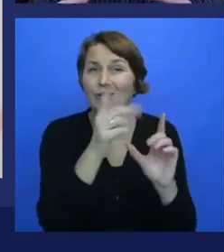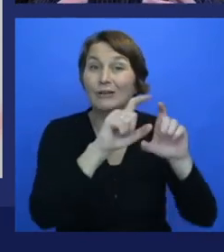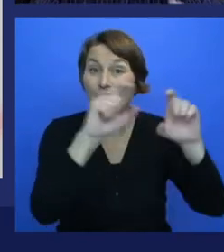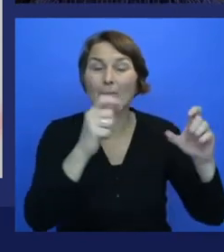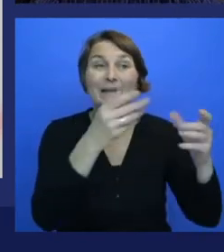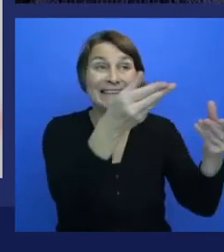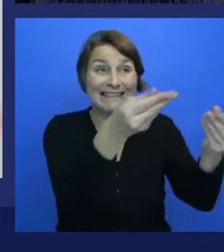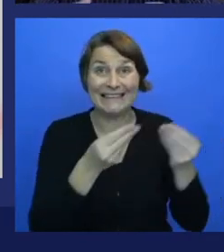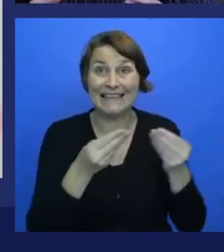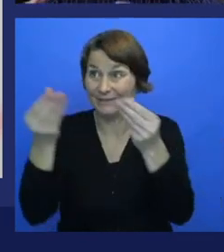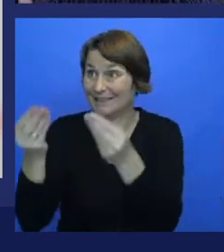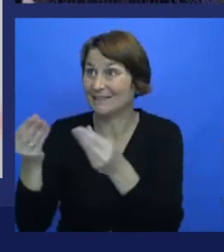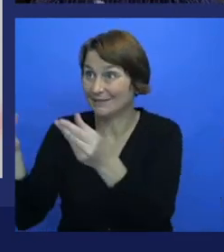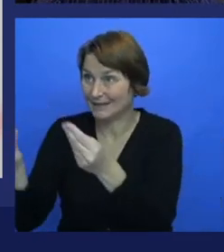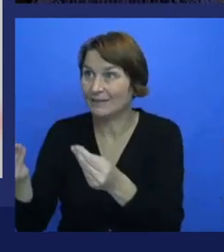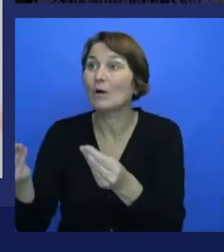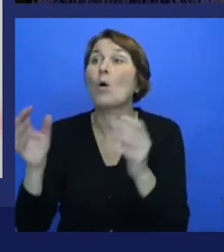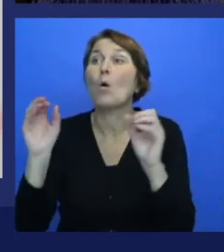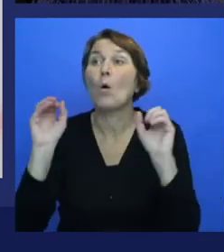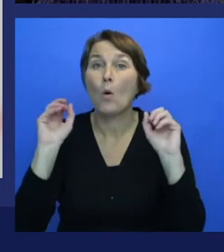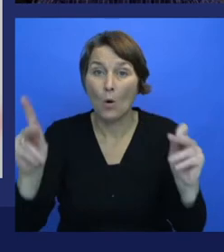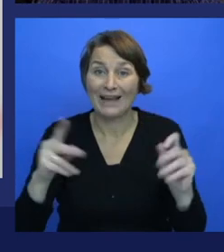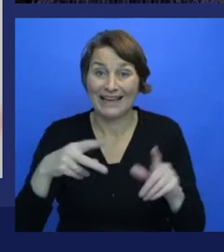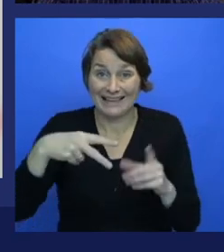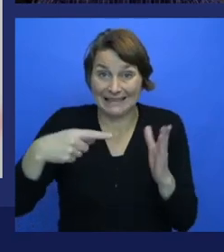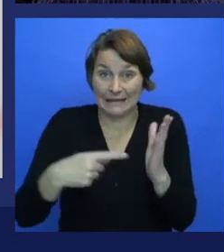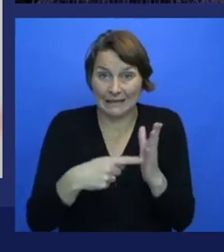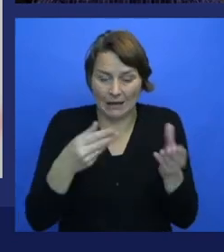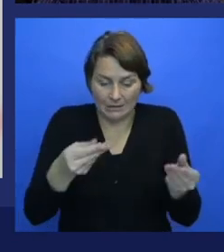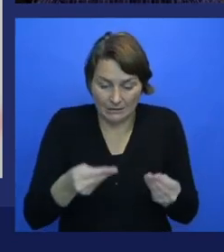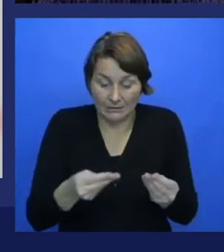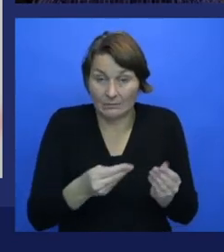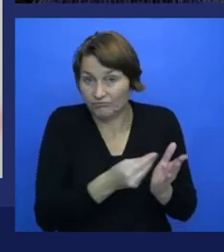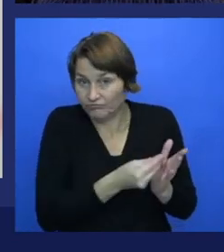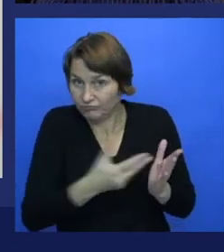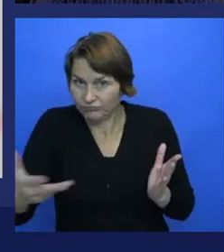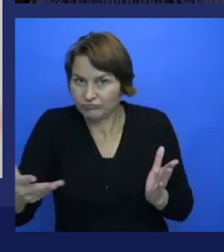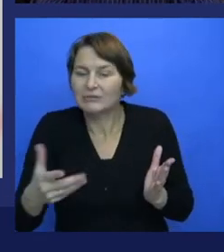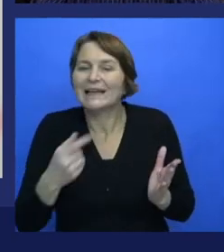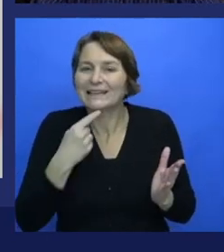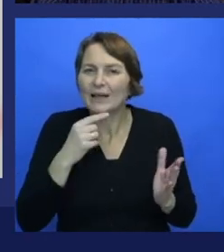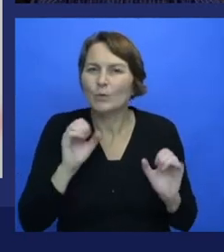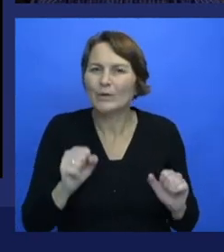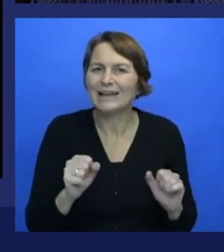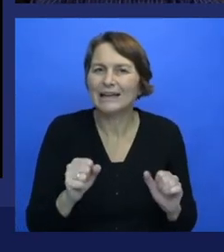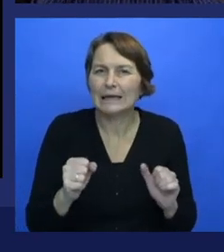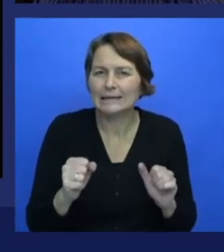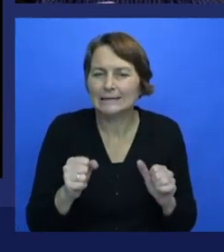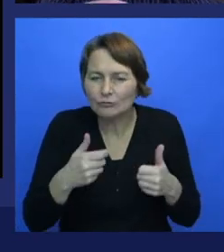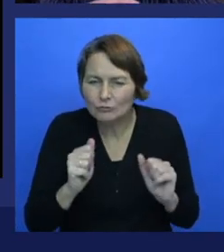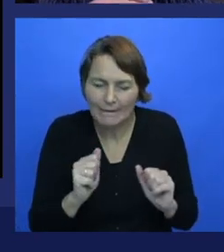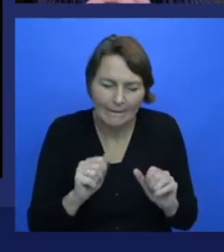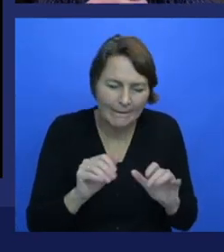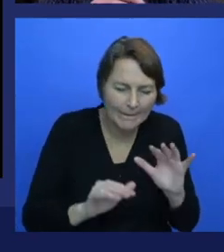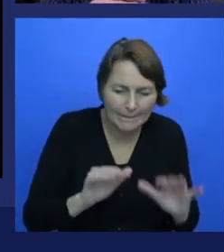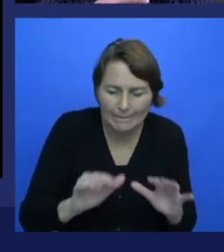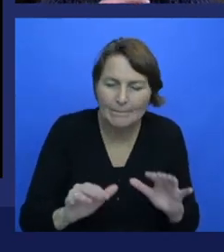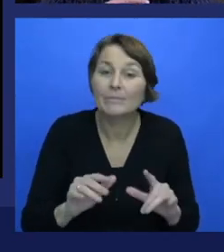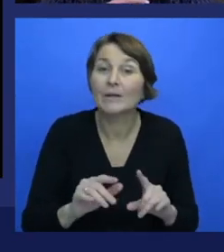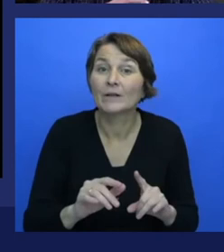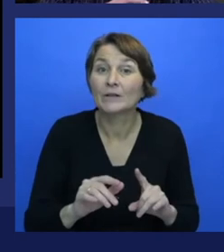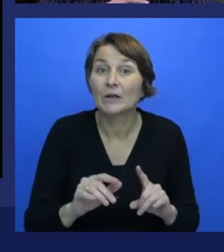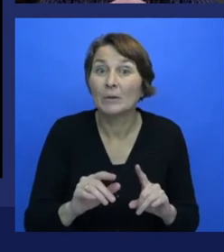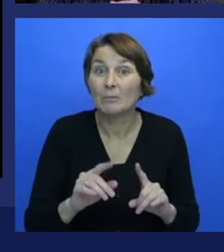can take these technologies and implement them to provide benefits to companies. But there's a conversation of, are we expecting another AI